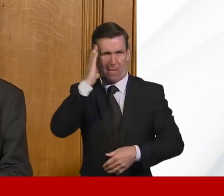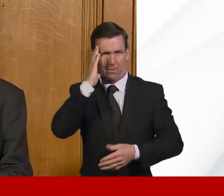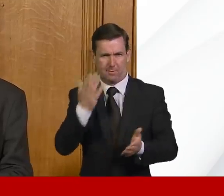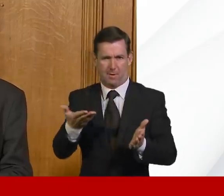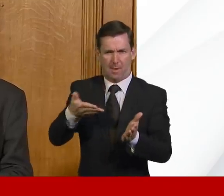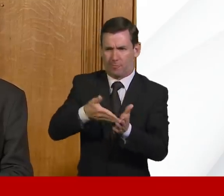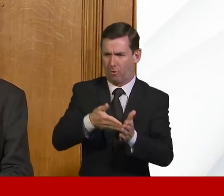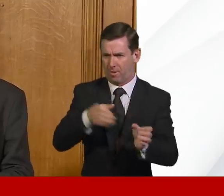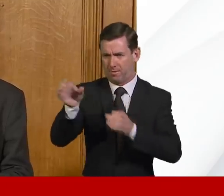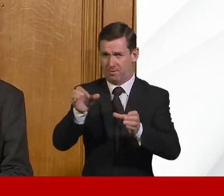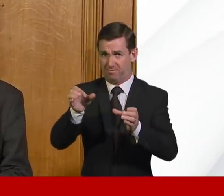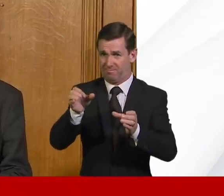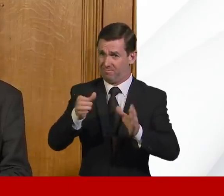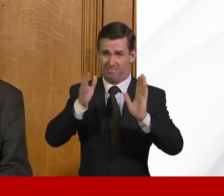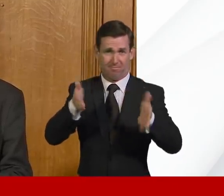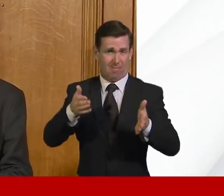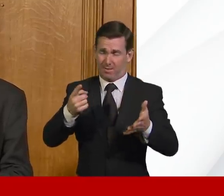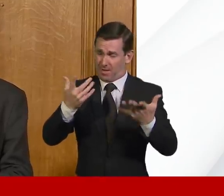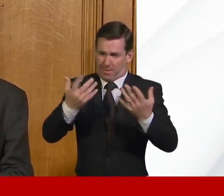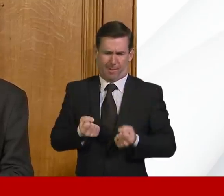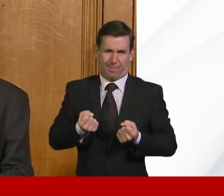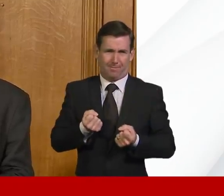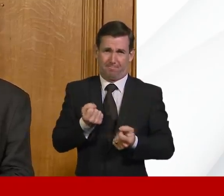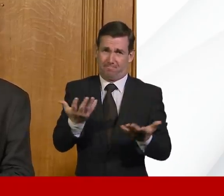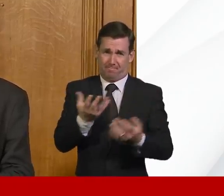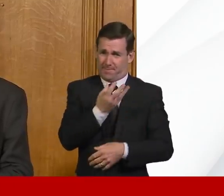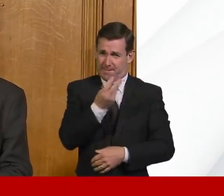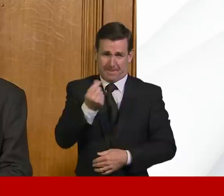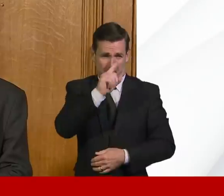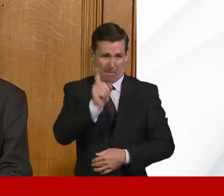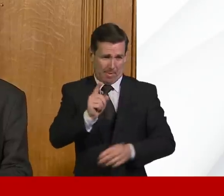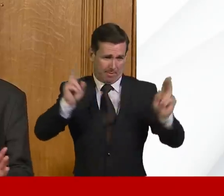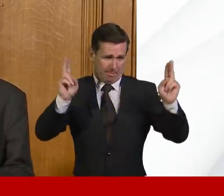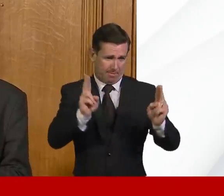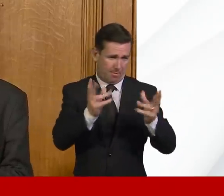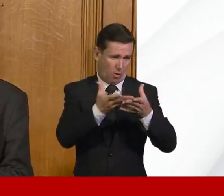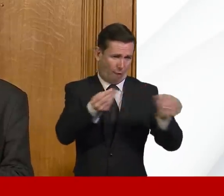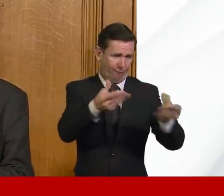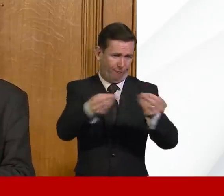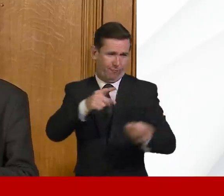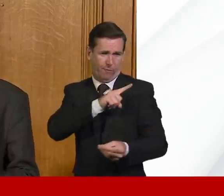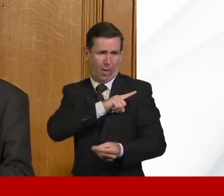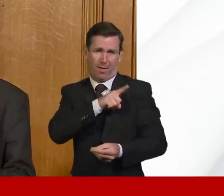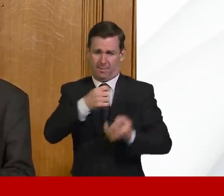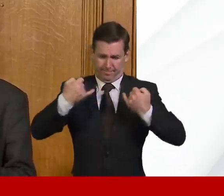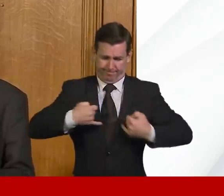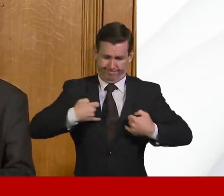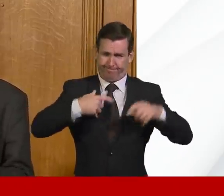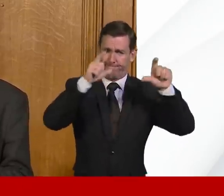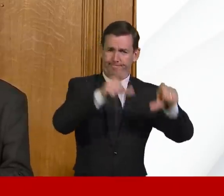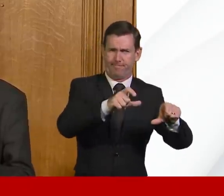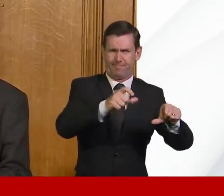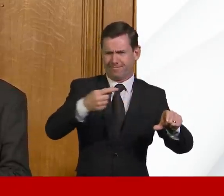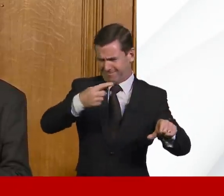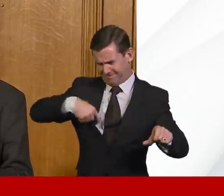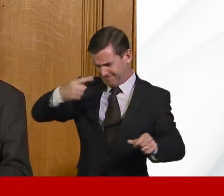take into account that some of our staff will be off for those reasons. And I can assure you that we have been planning for this